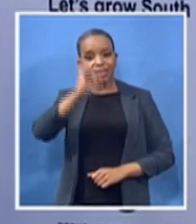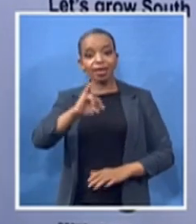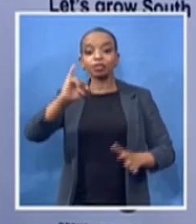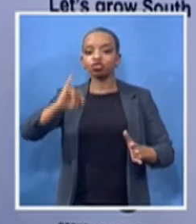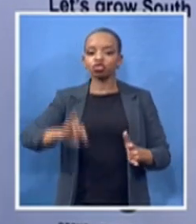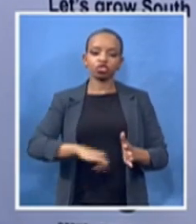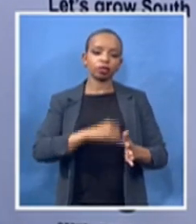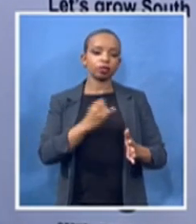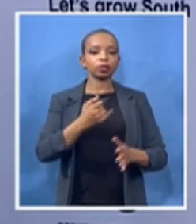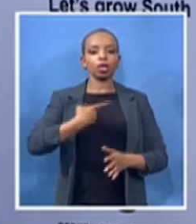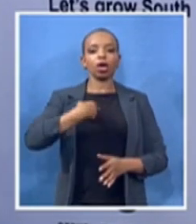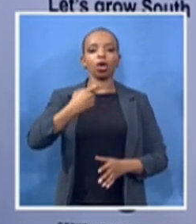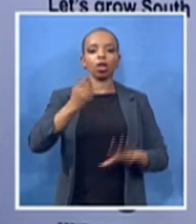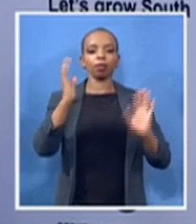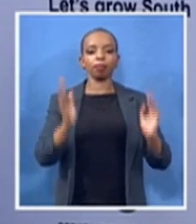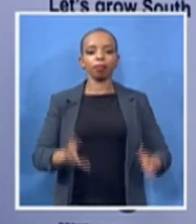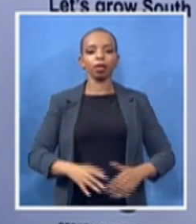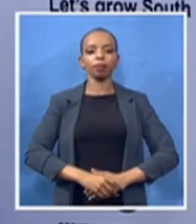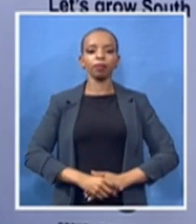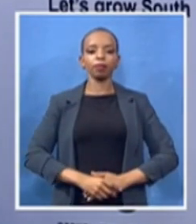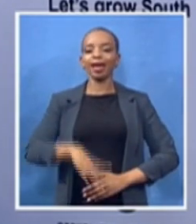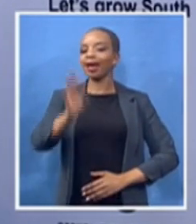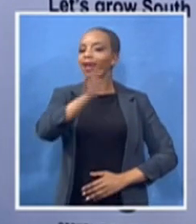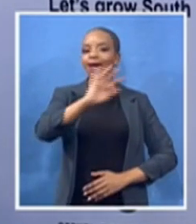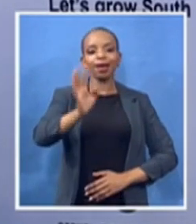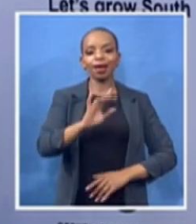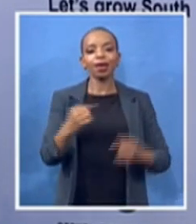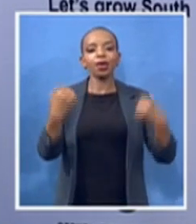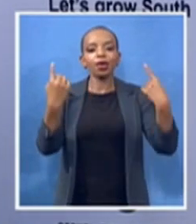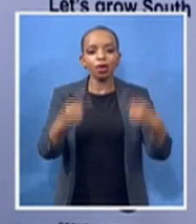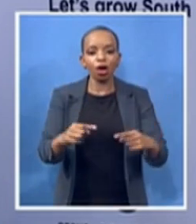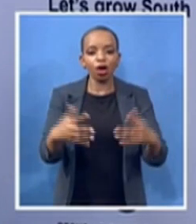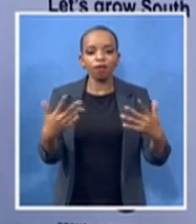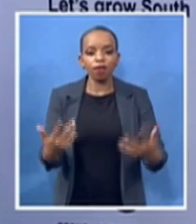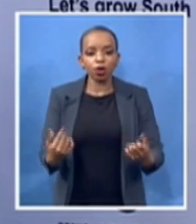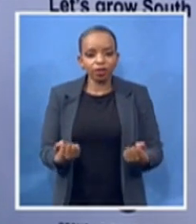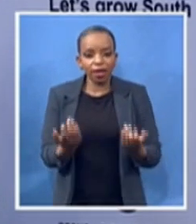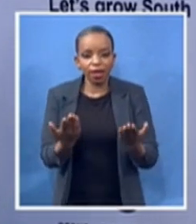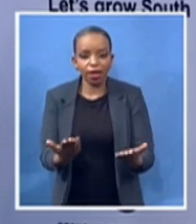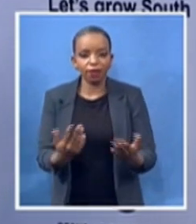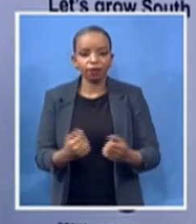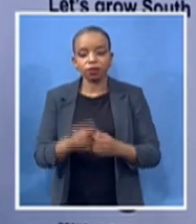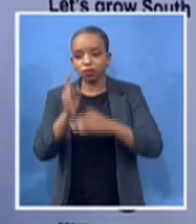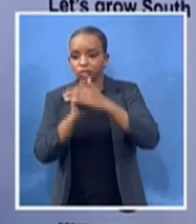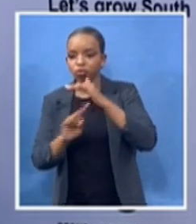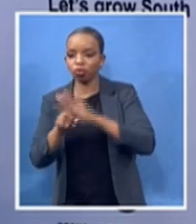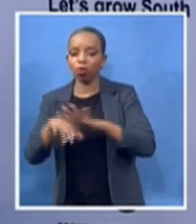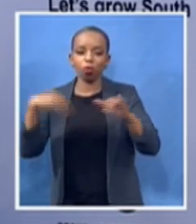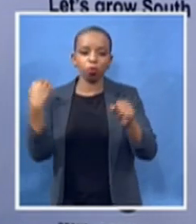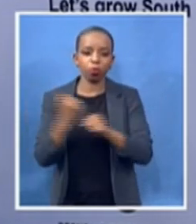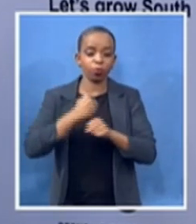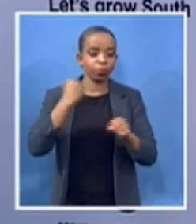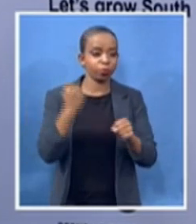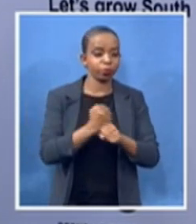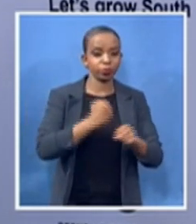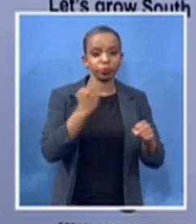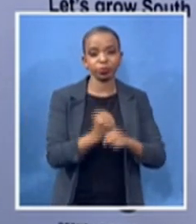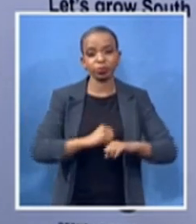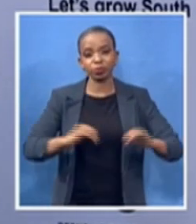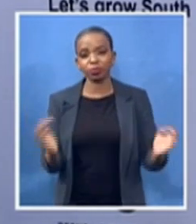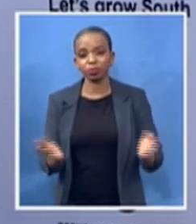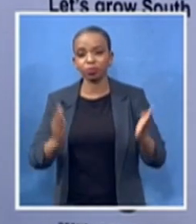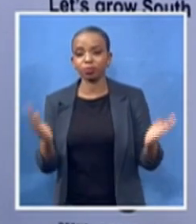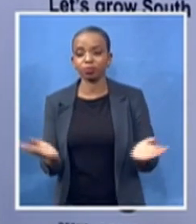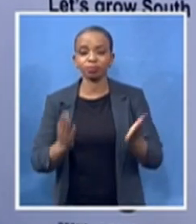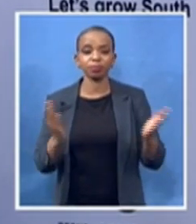call to go and dirty our hands a call a call to go and rise up and rise up and bring that other person it is a call